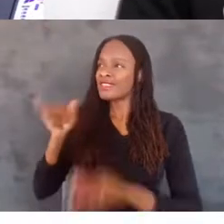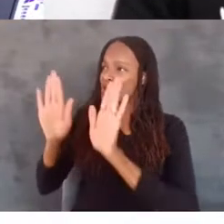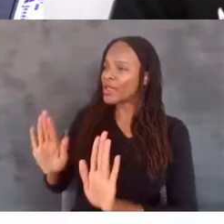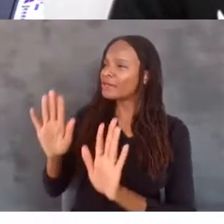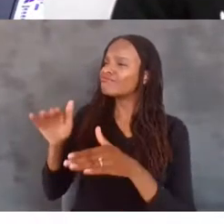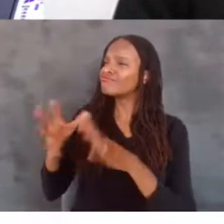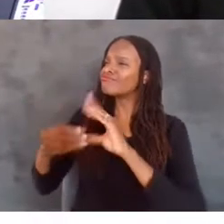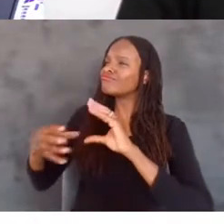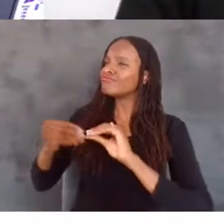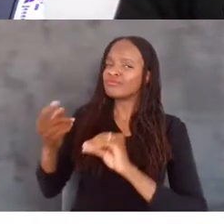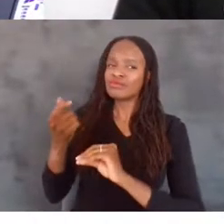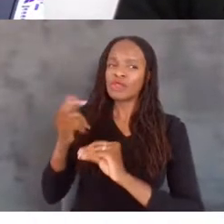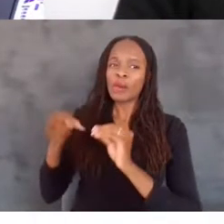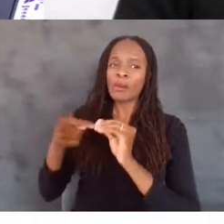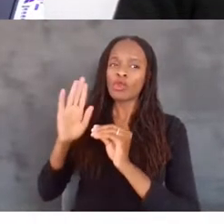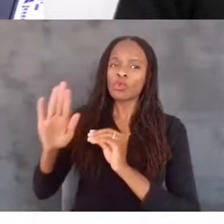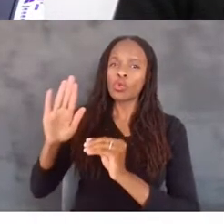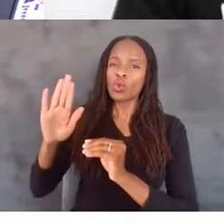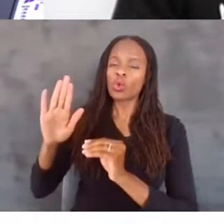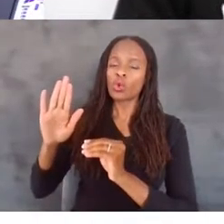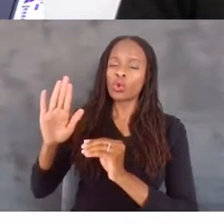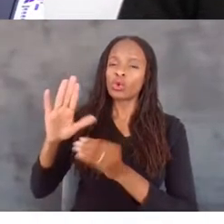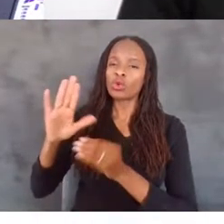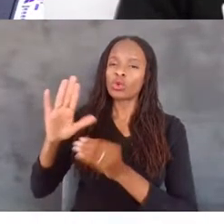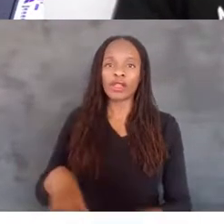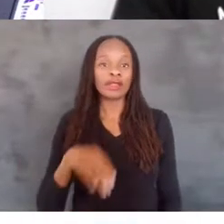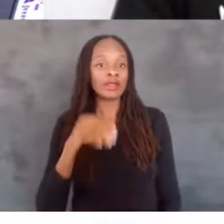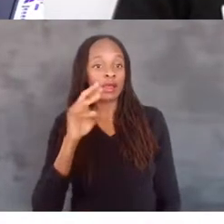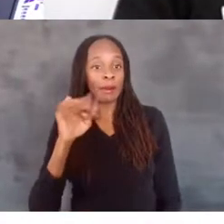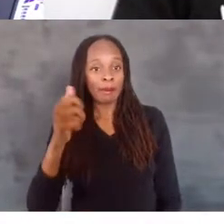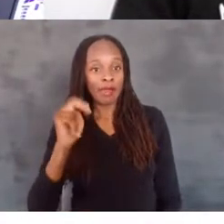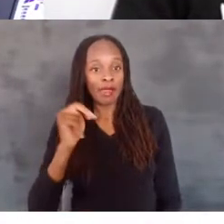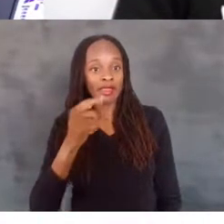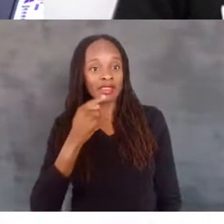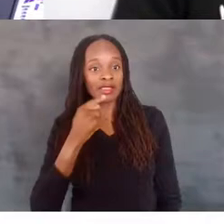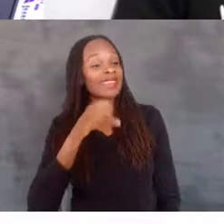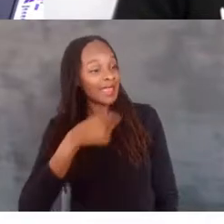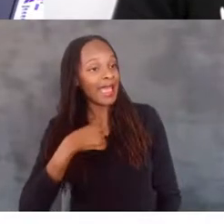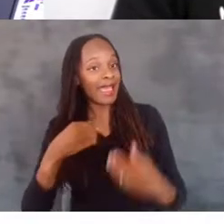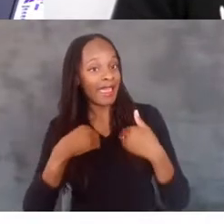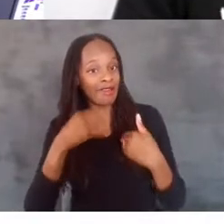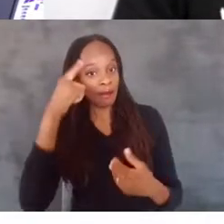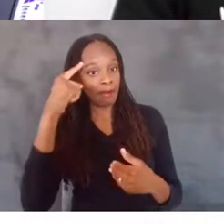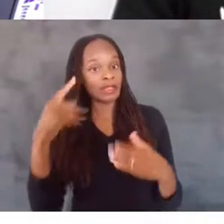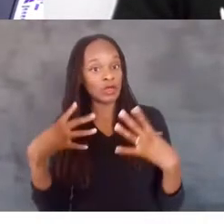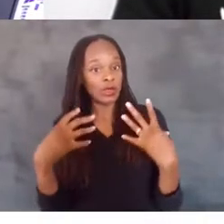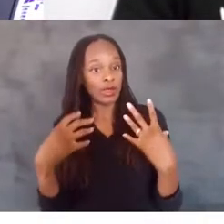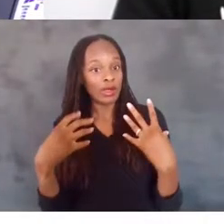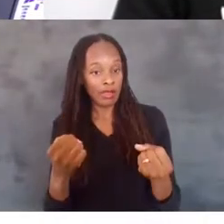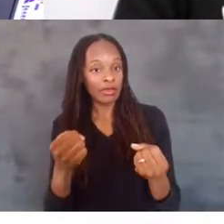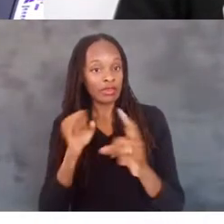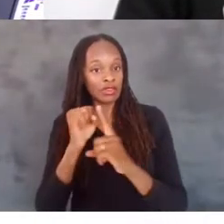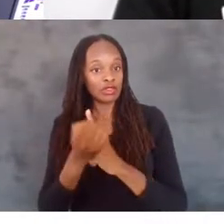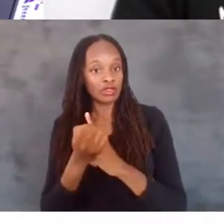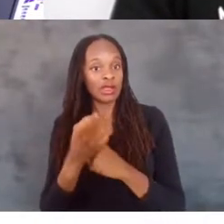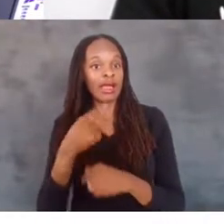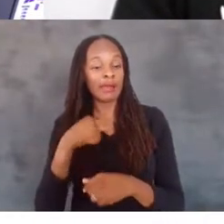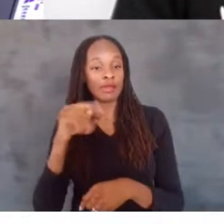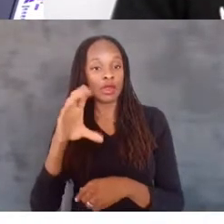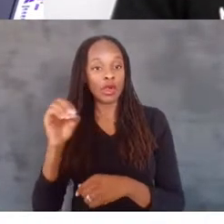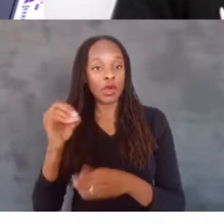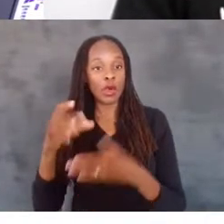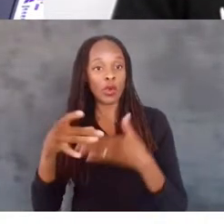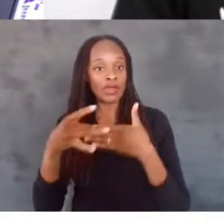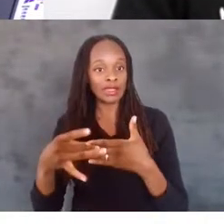about your story? Yes. So I have a mental health condition and I am the co-lead of our